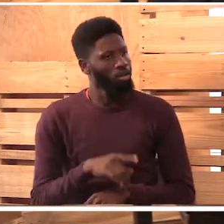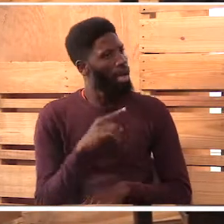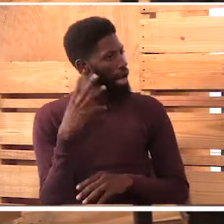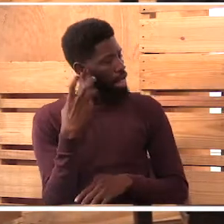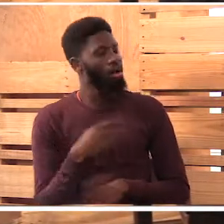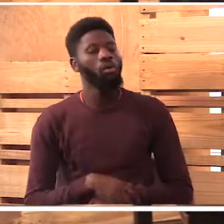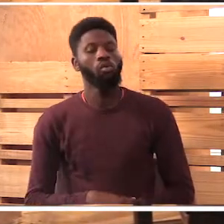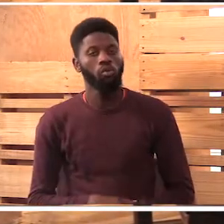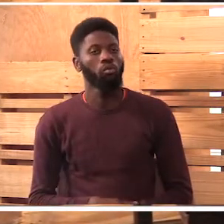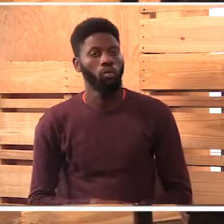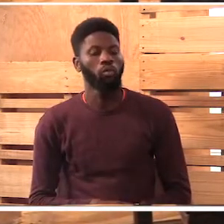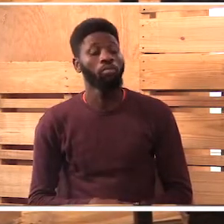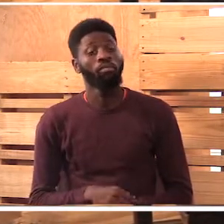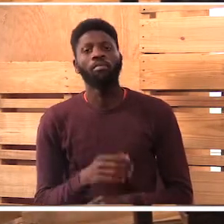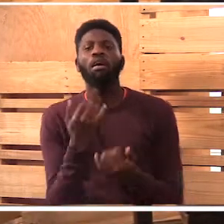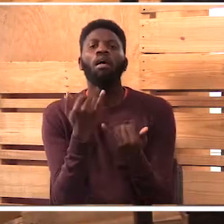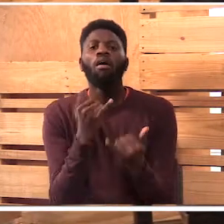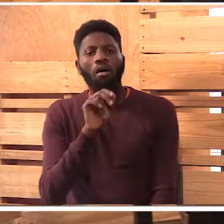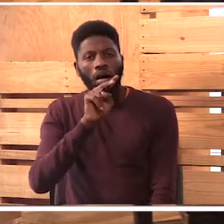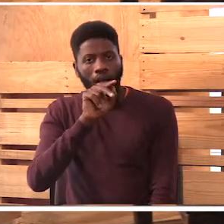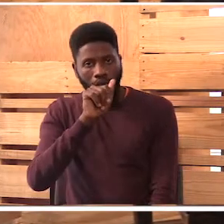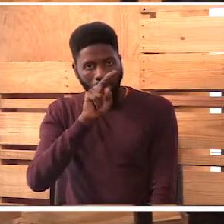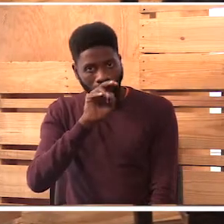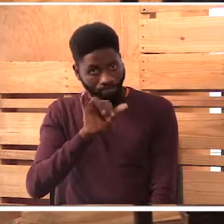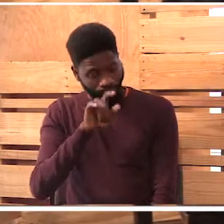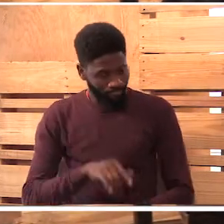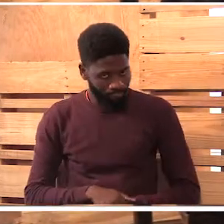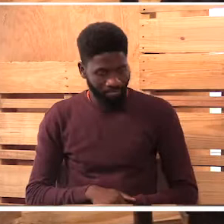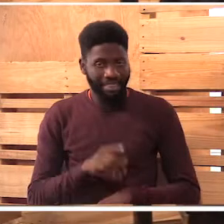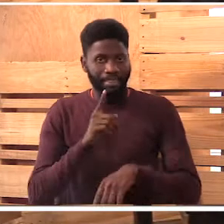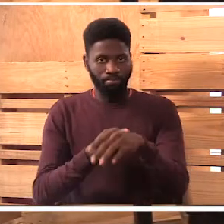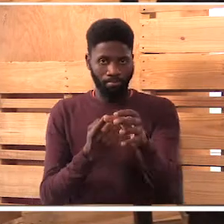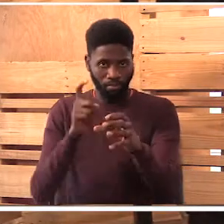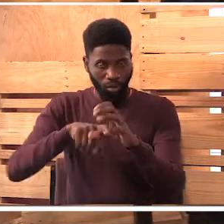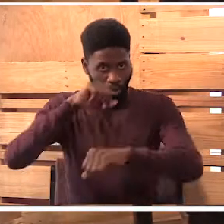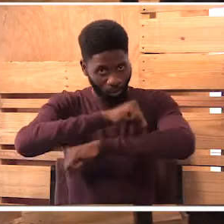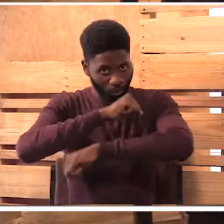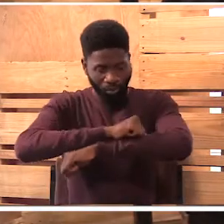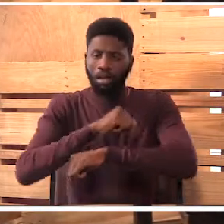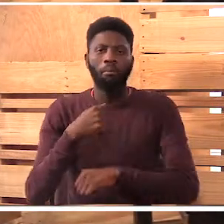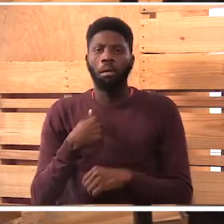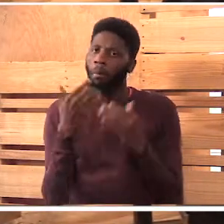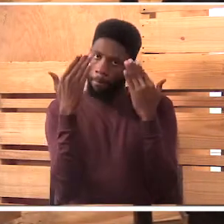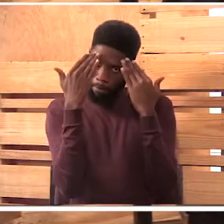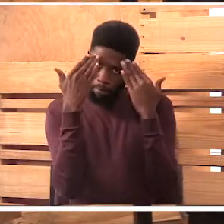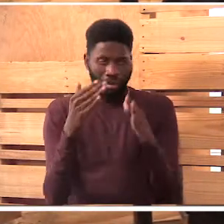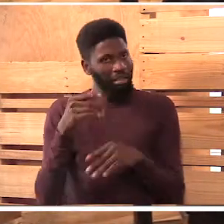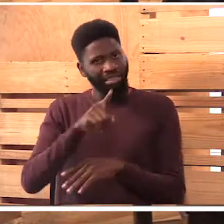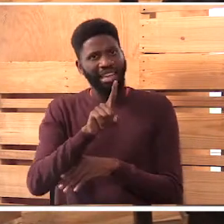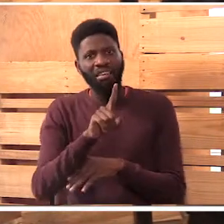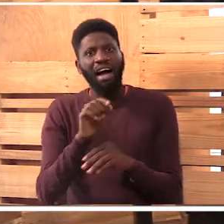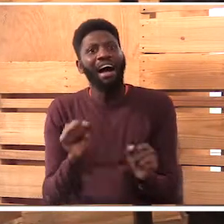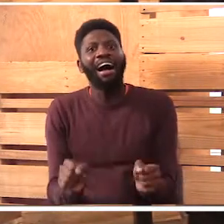that. Yeah. Nancy, going to school. Okay. I don't know kama you are